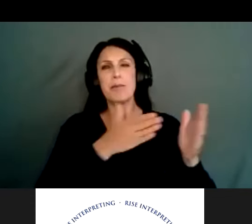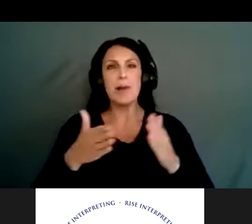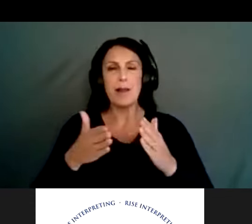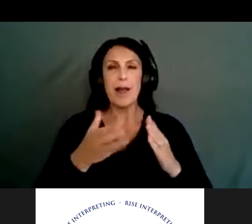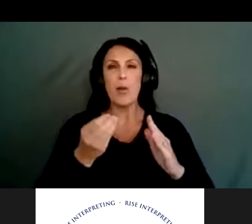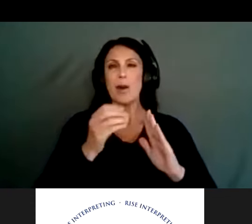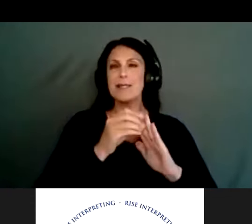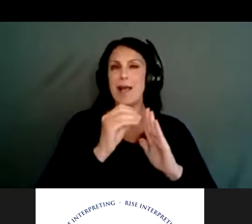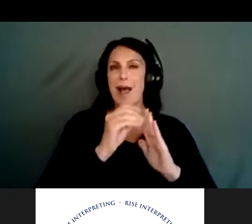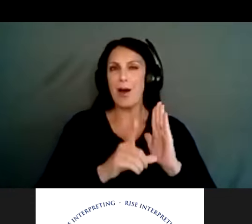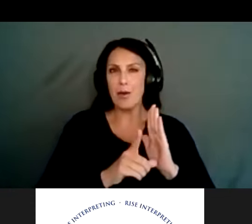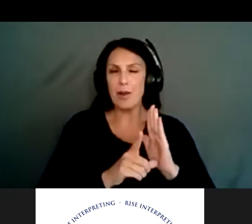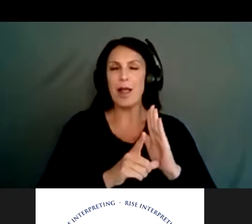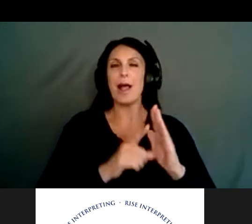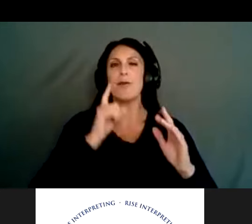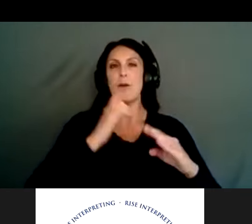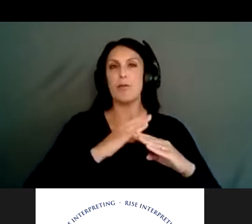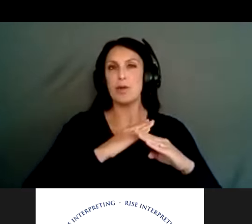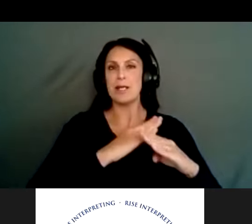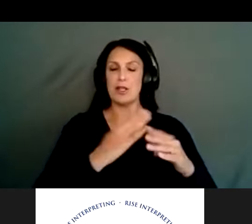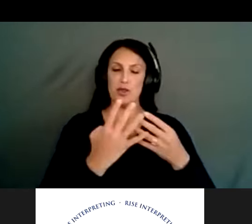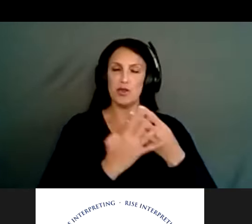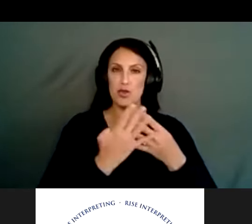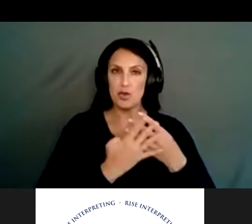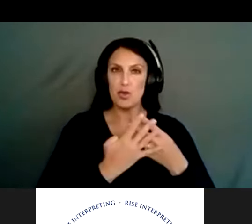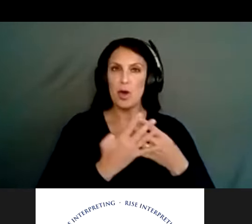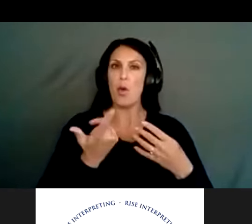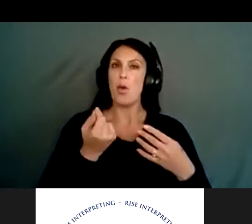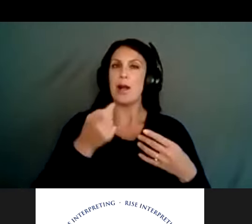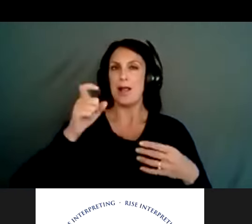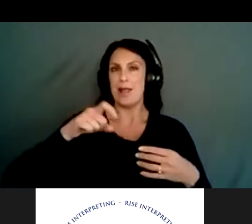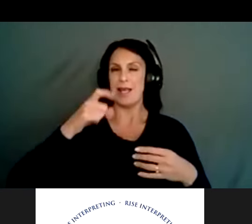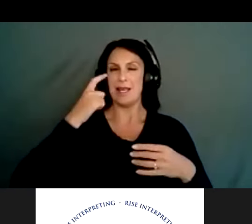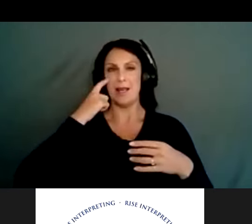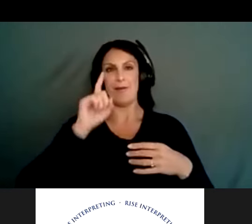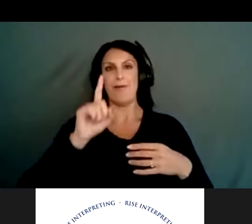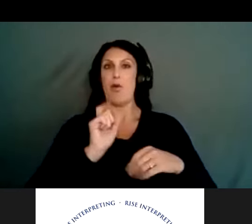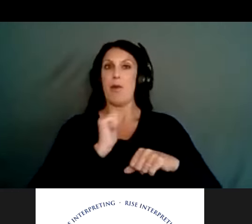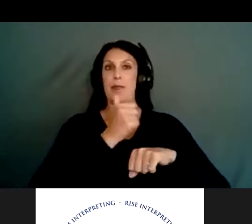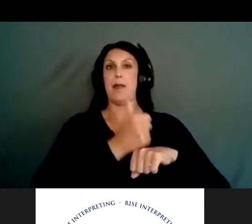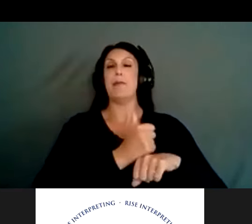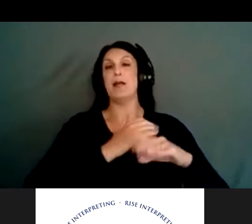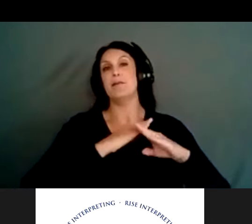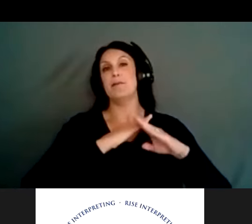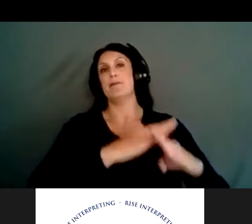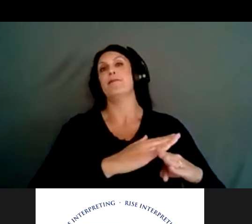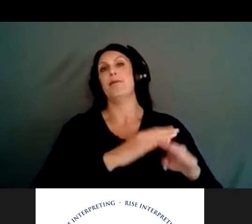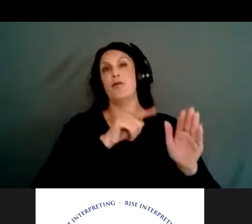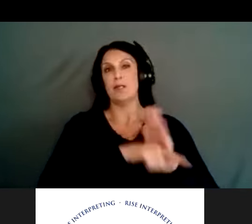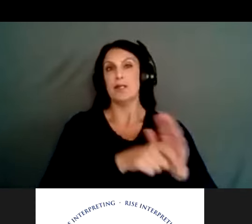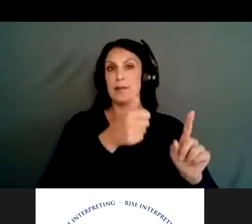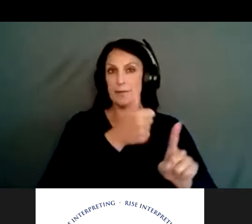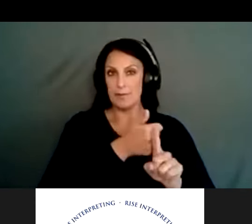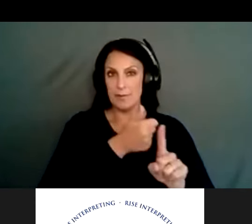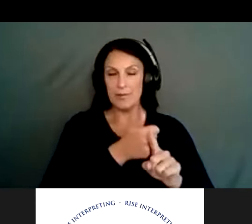to increase detection and screening to connect people to services based on suicide risk. This encompasses trainings to increase effectiveness of suicide